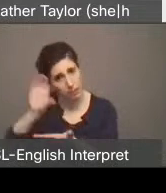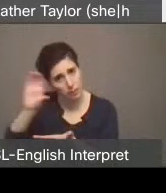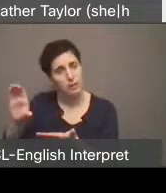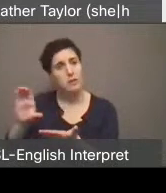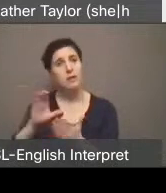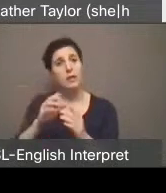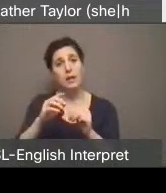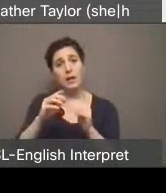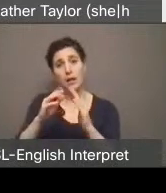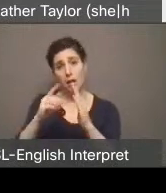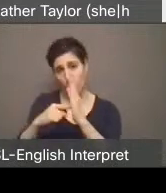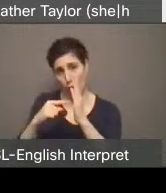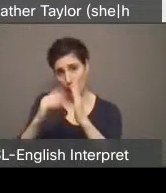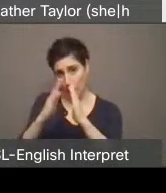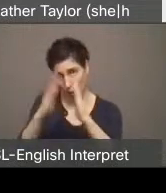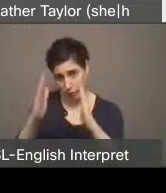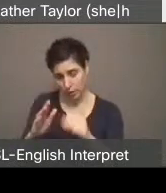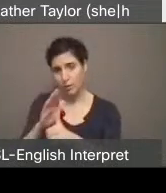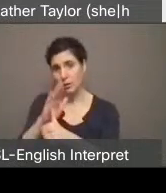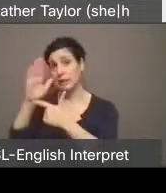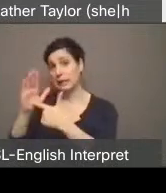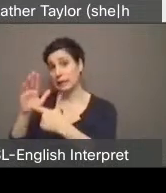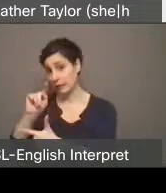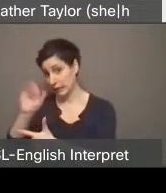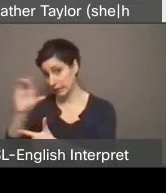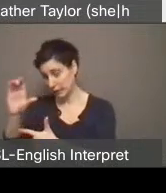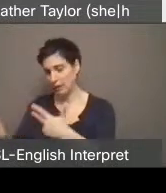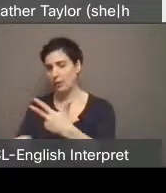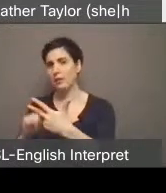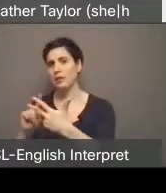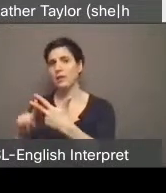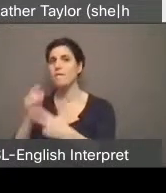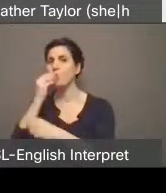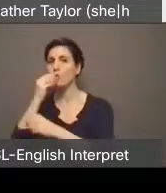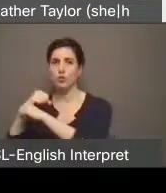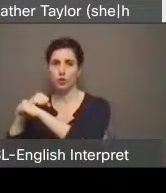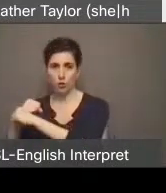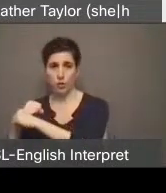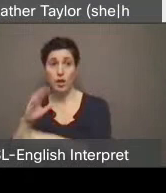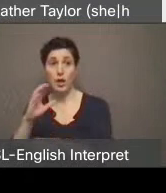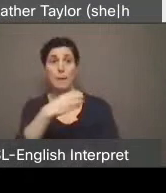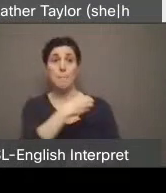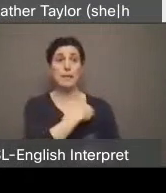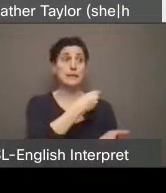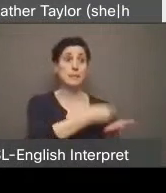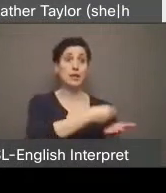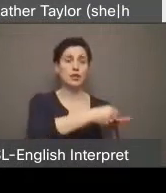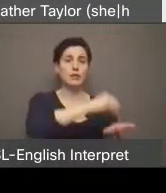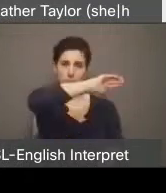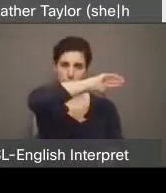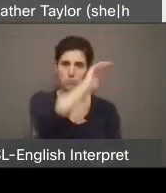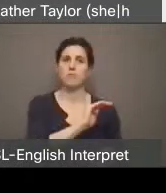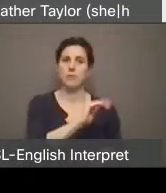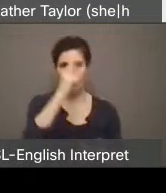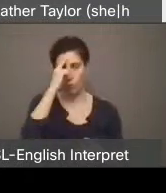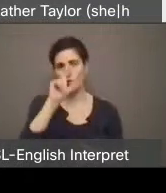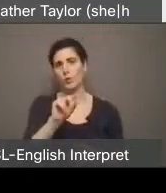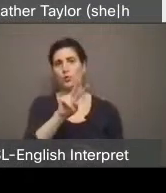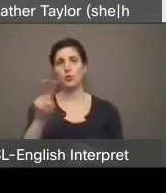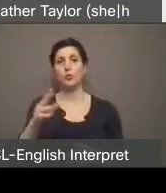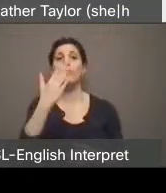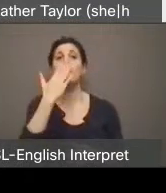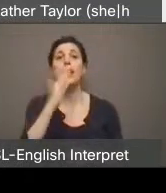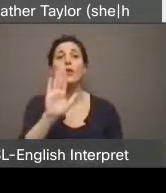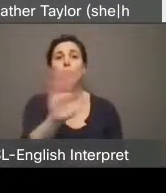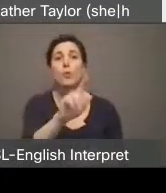TTC and a food security and to reduce the police budget for 2022. Thanks for your time. Thank